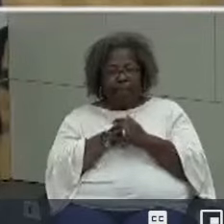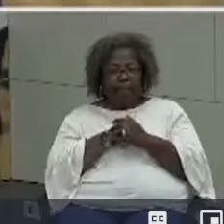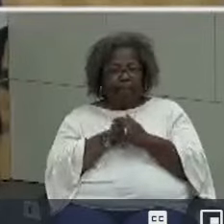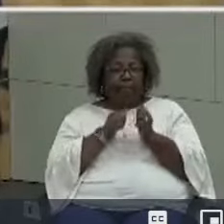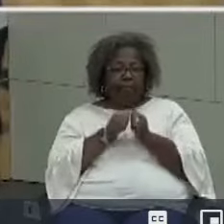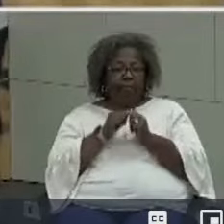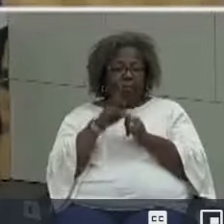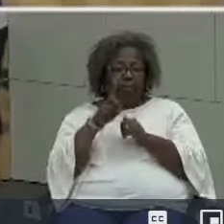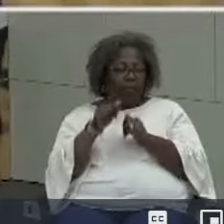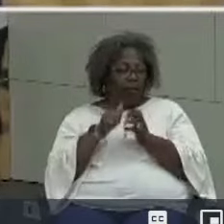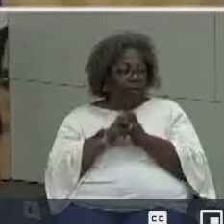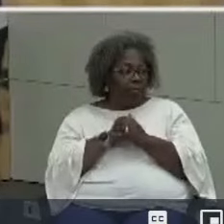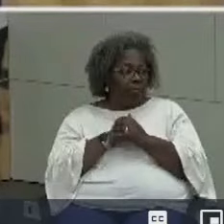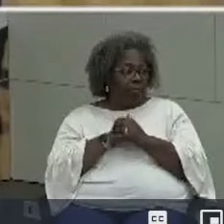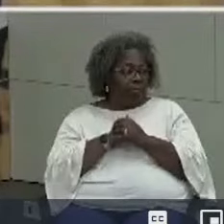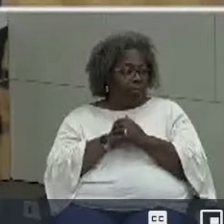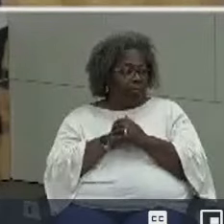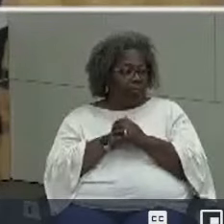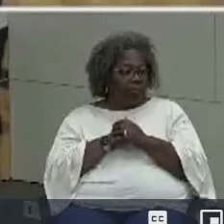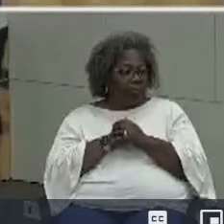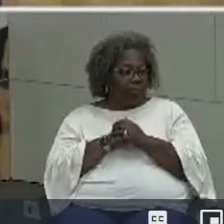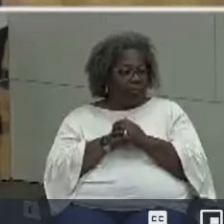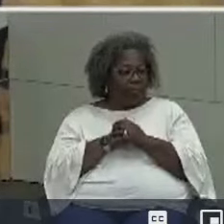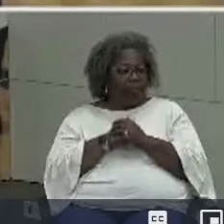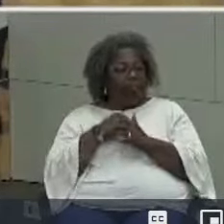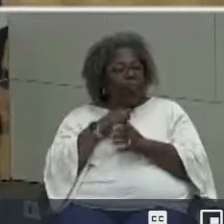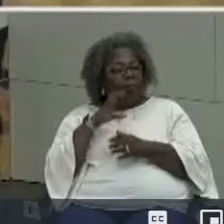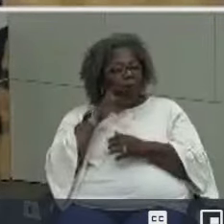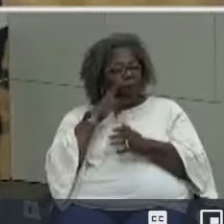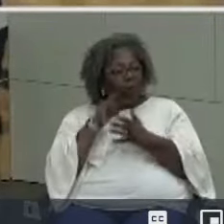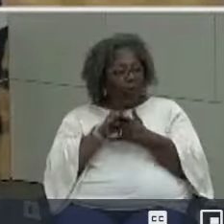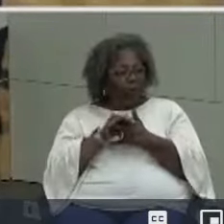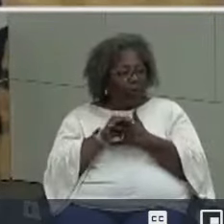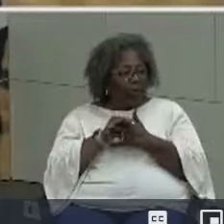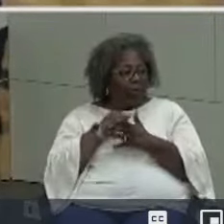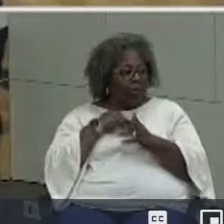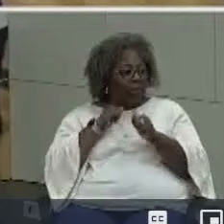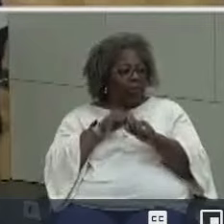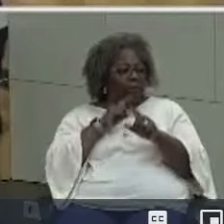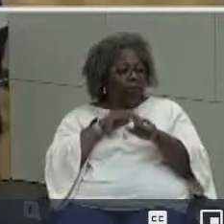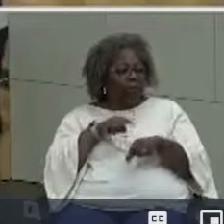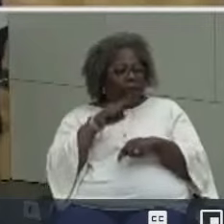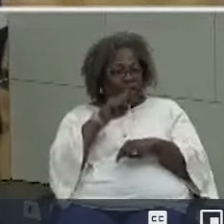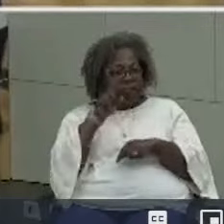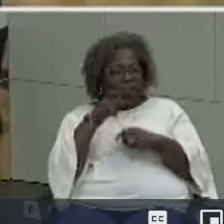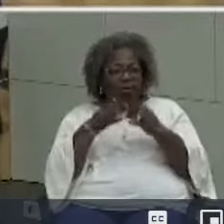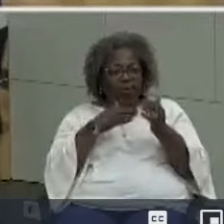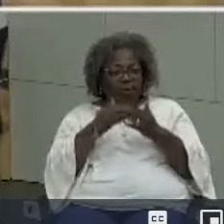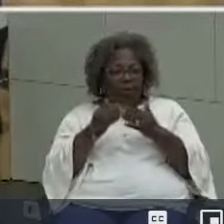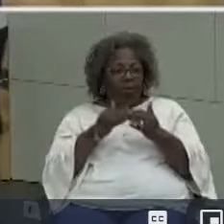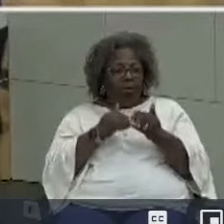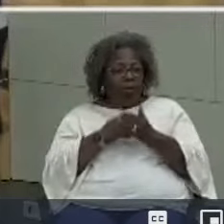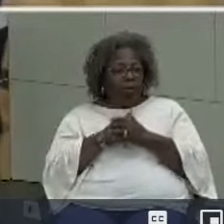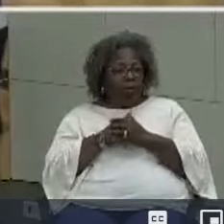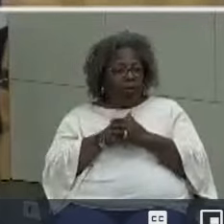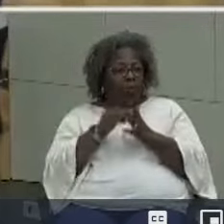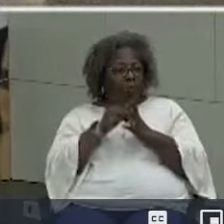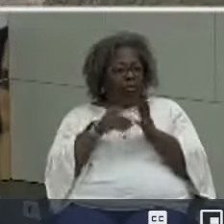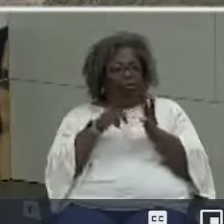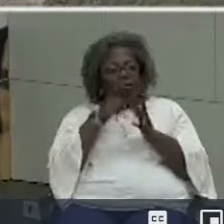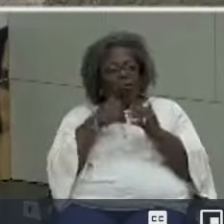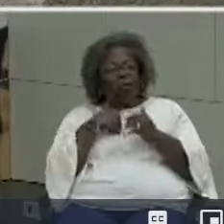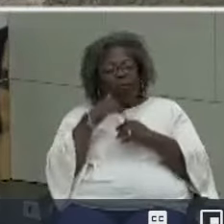yes so I'm looking for that but I can answer the question anyway that the students with